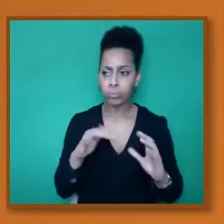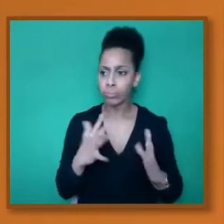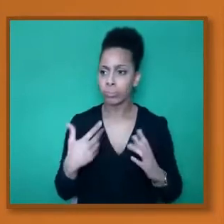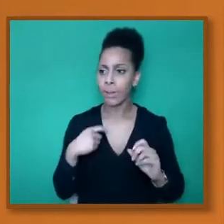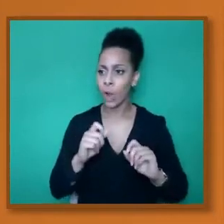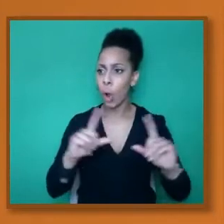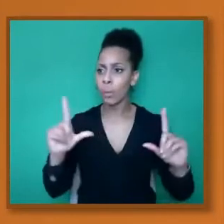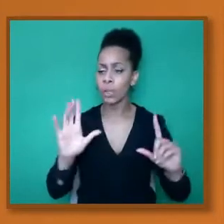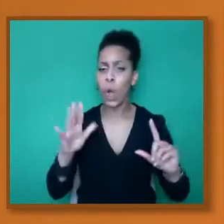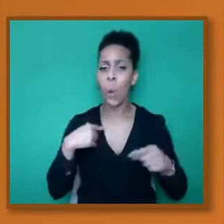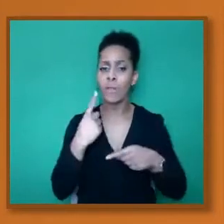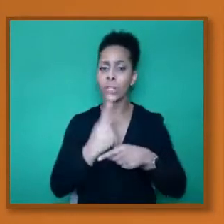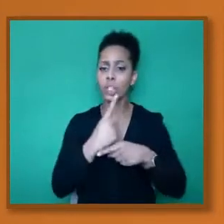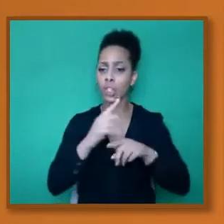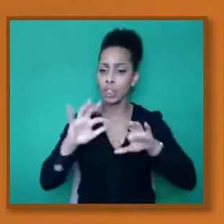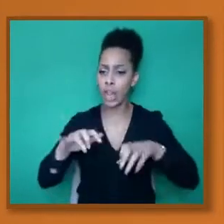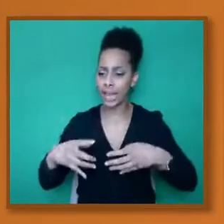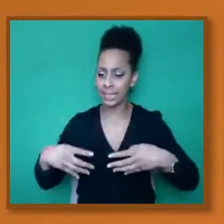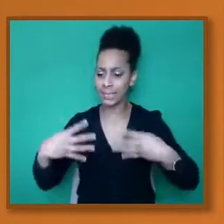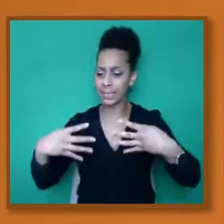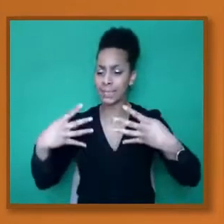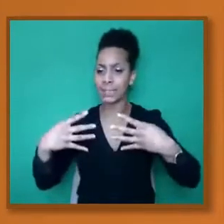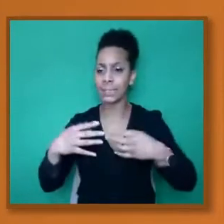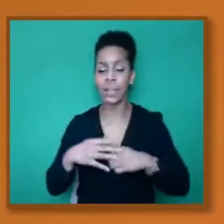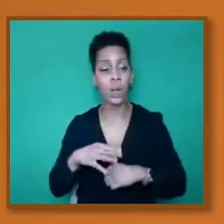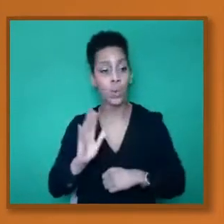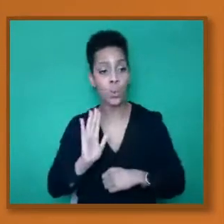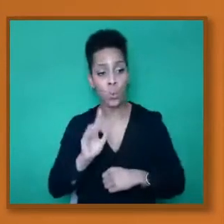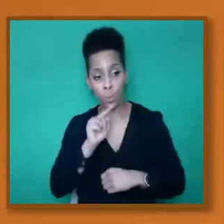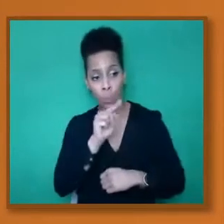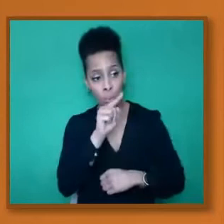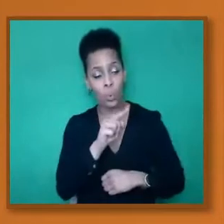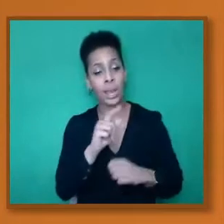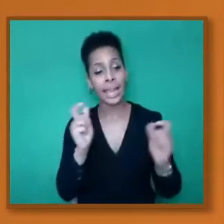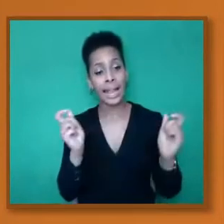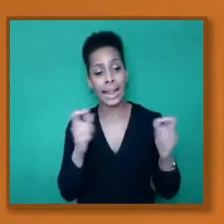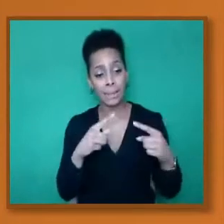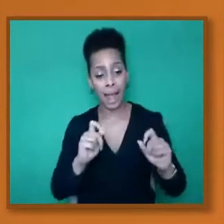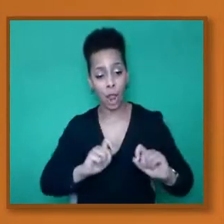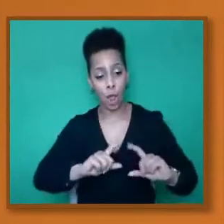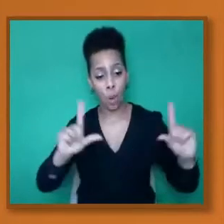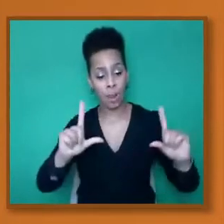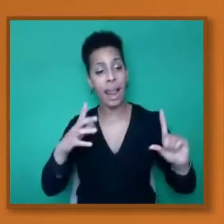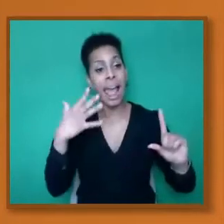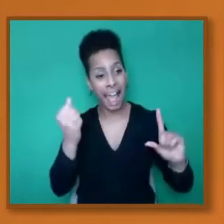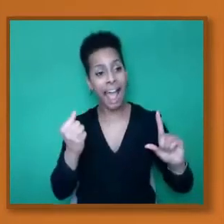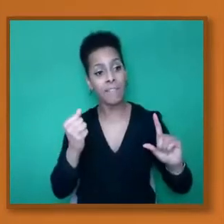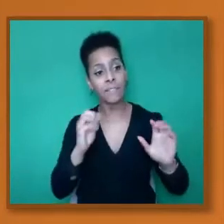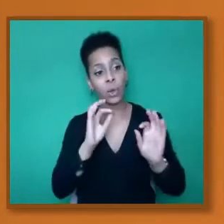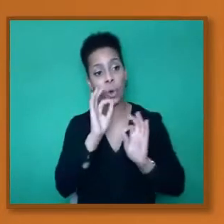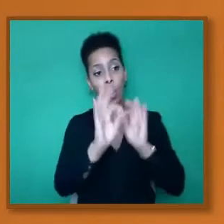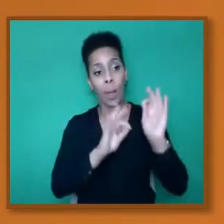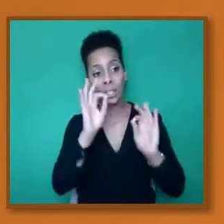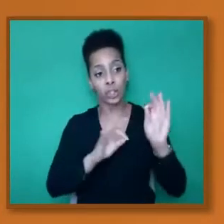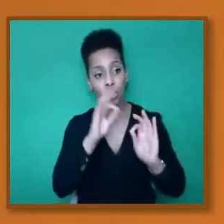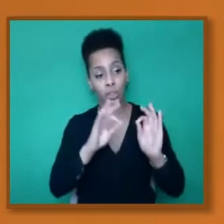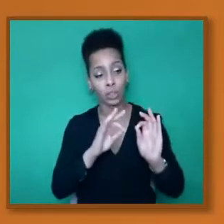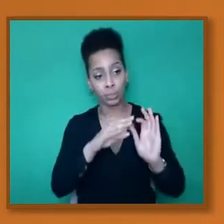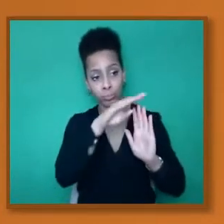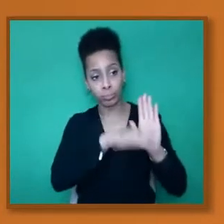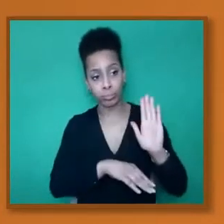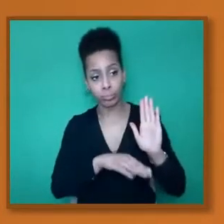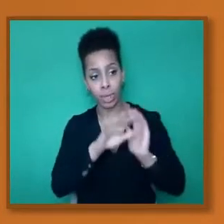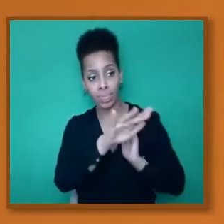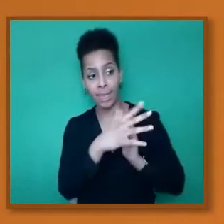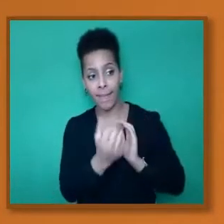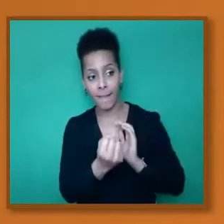chat, but I can... No, open up your email and you'll see I've put a load of questions. Oh, the email. Okay. Okay, let me... I don't think